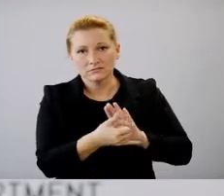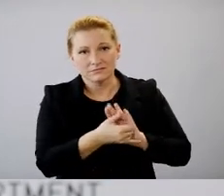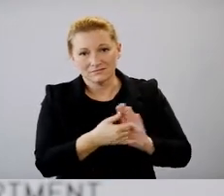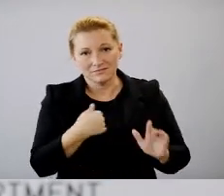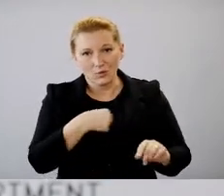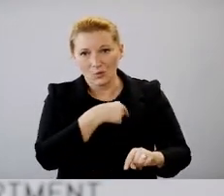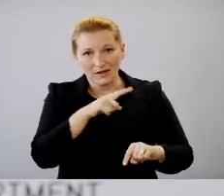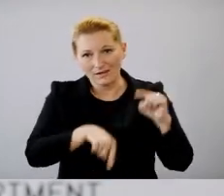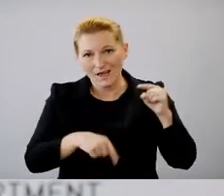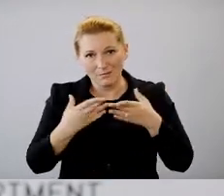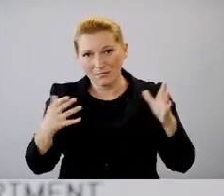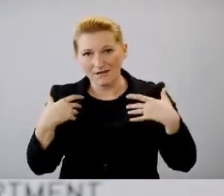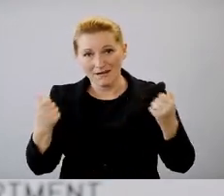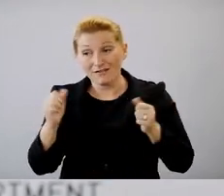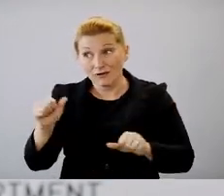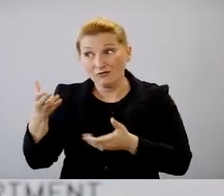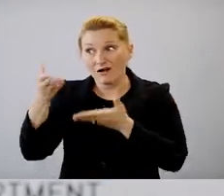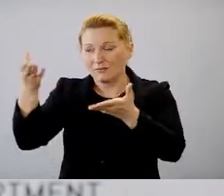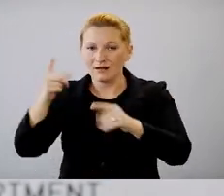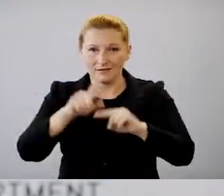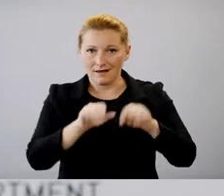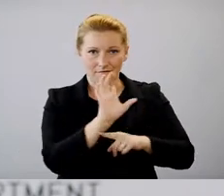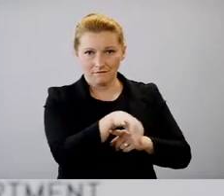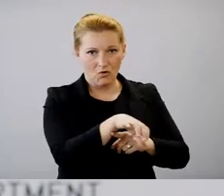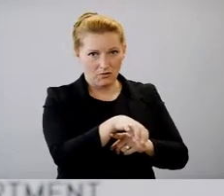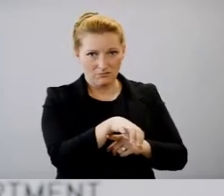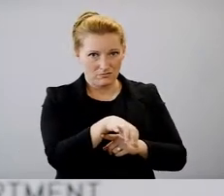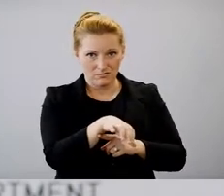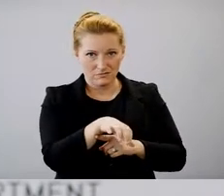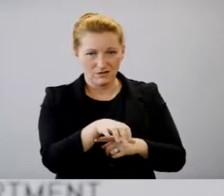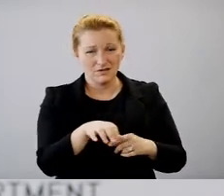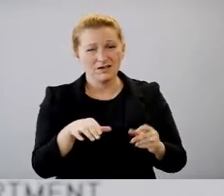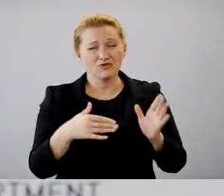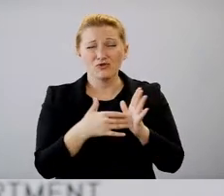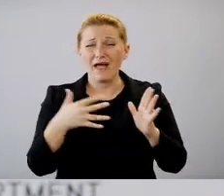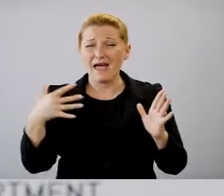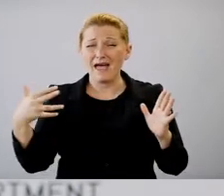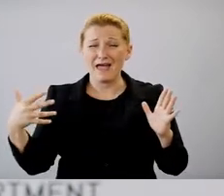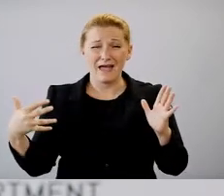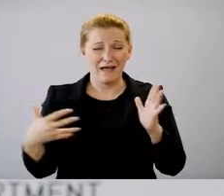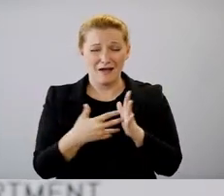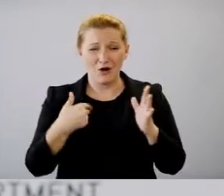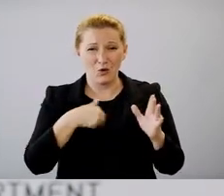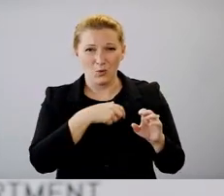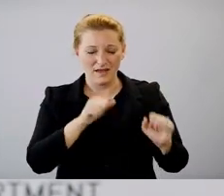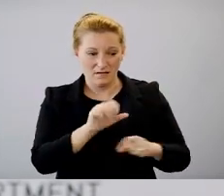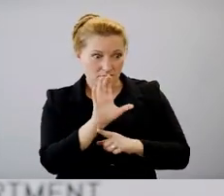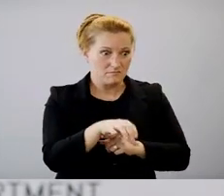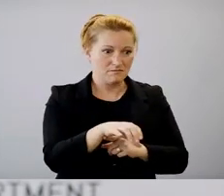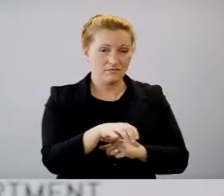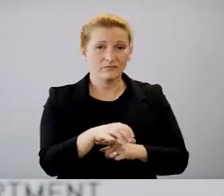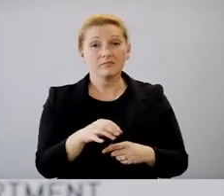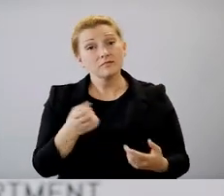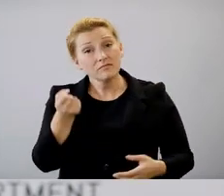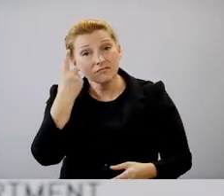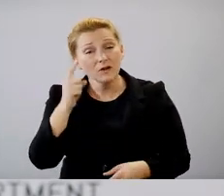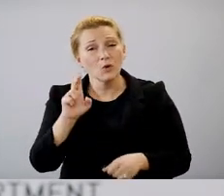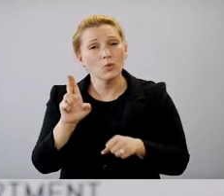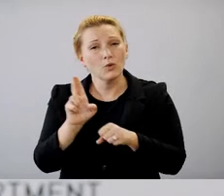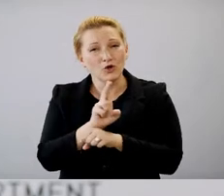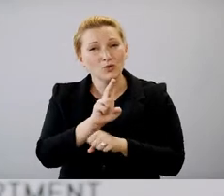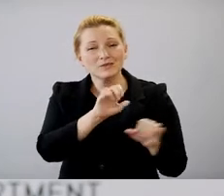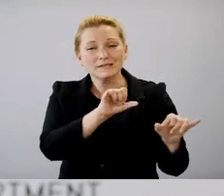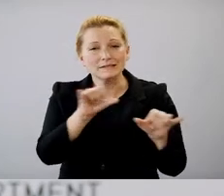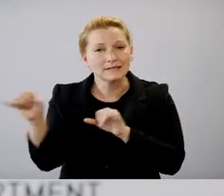for influenza. It could happen potentially if you had an outbreak. Um, but we use those same principles on a